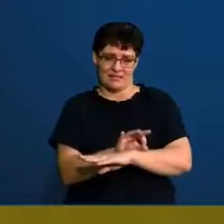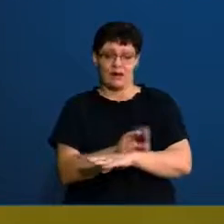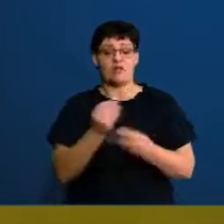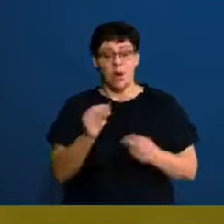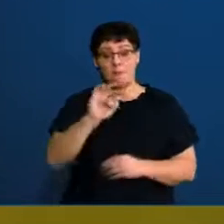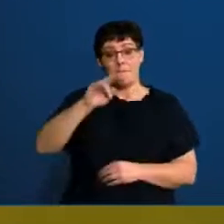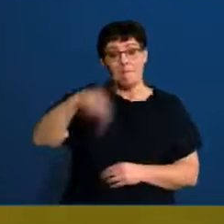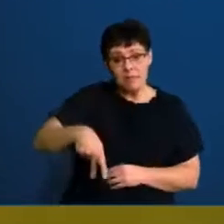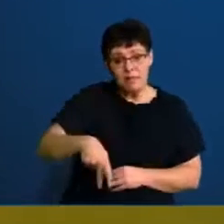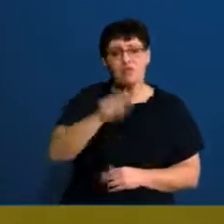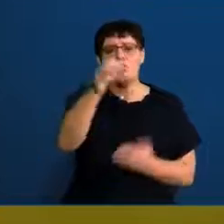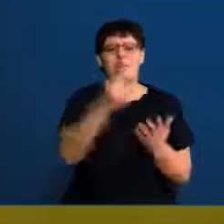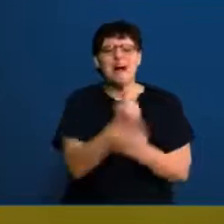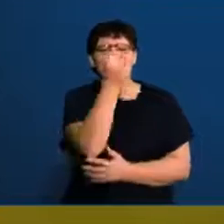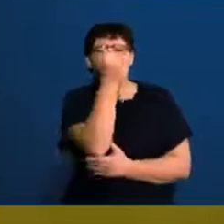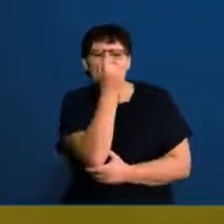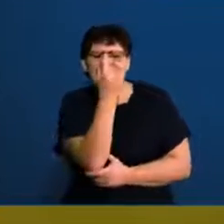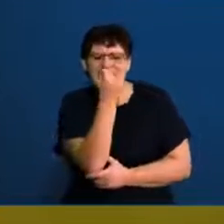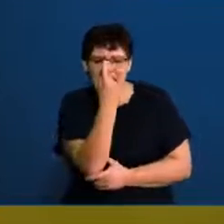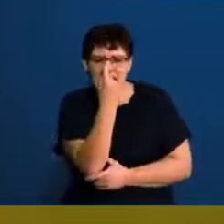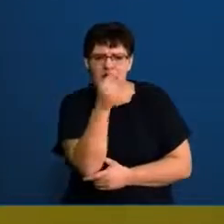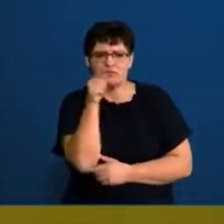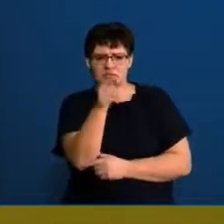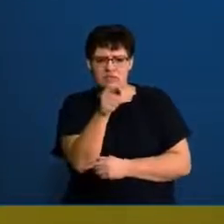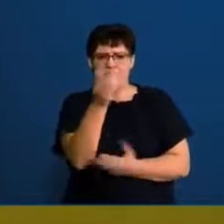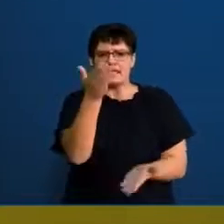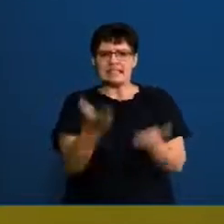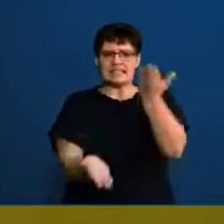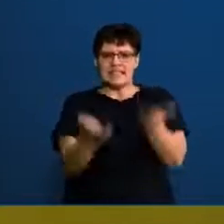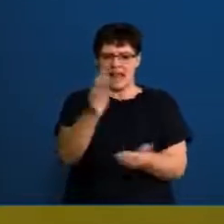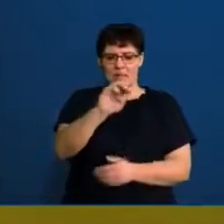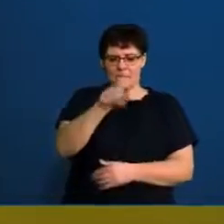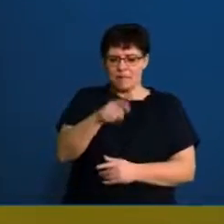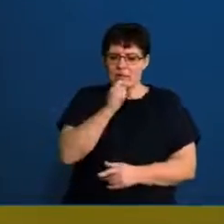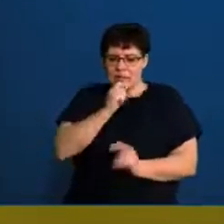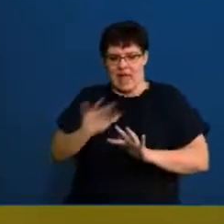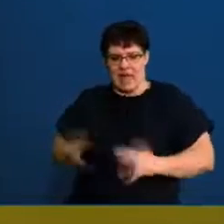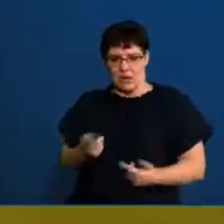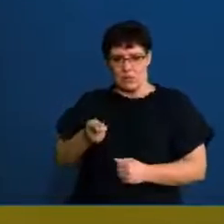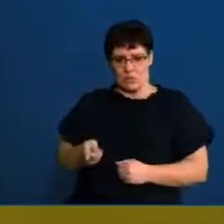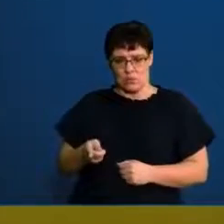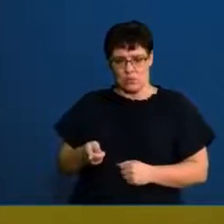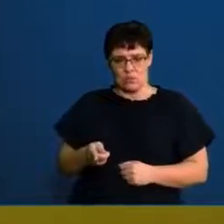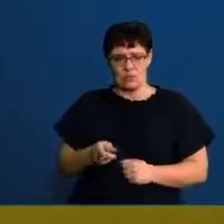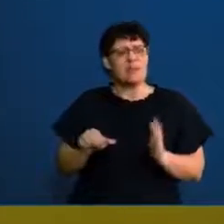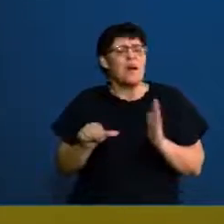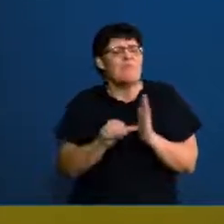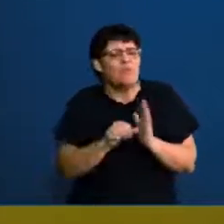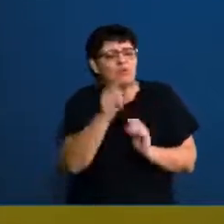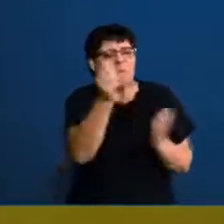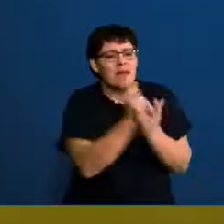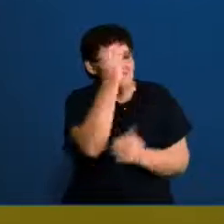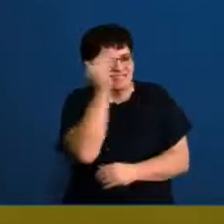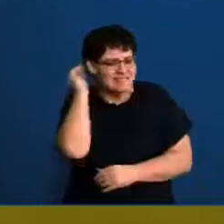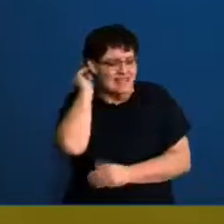a map, first of all, understand how to use a scale of a map. Okay. And really important to remember that a